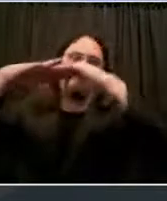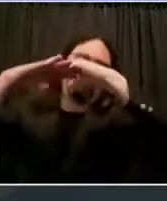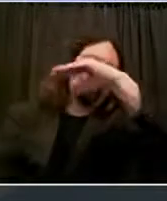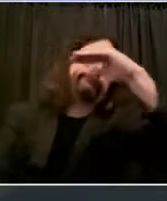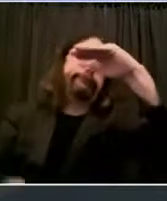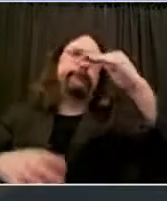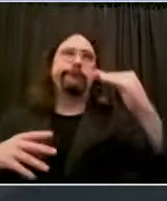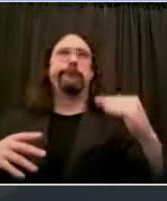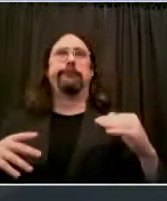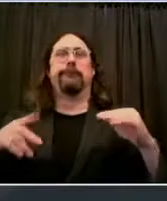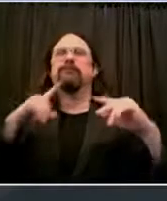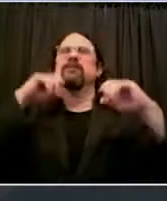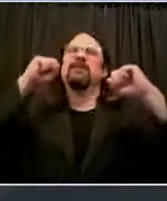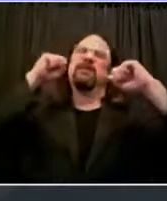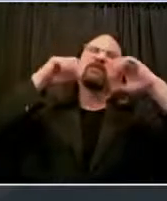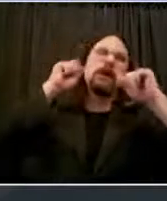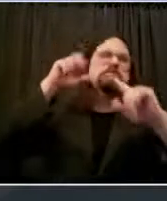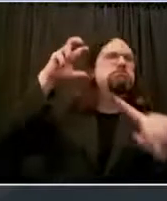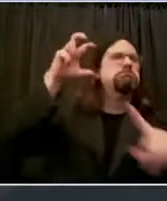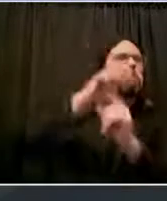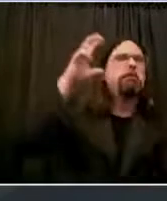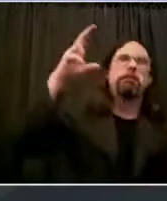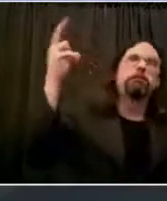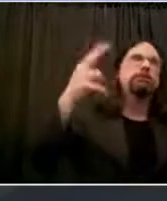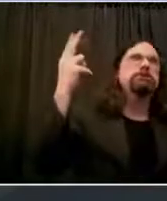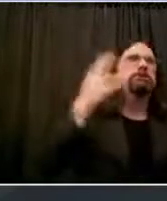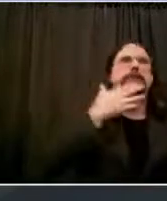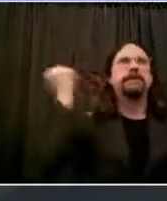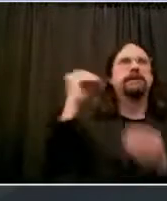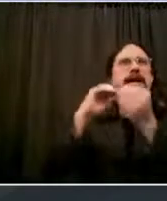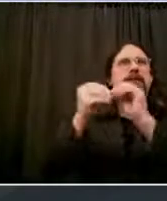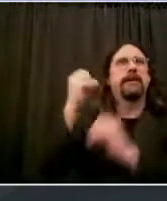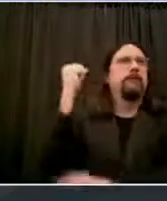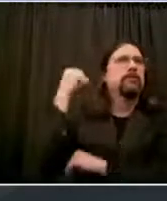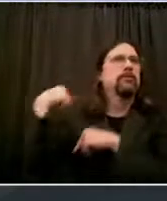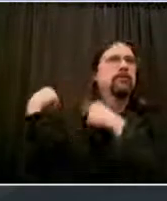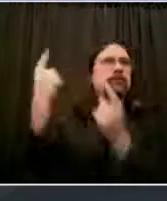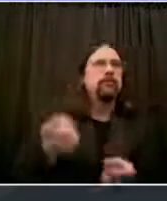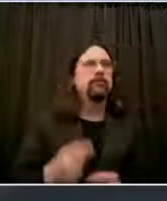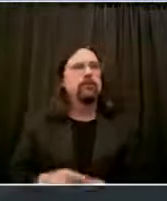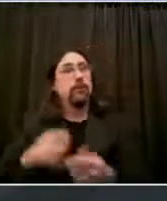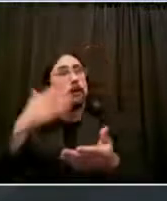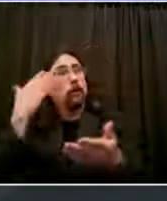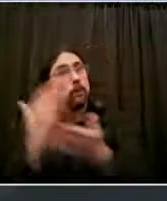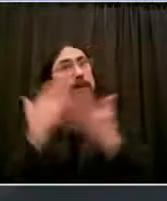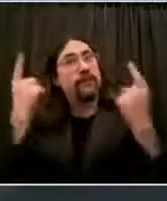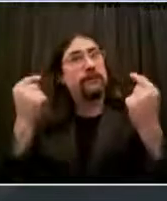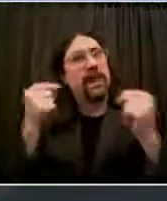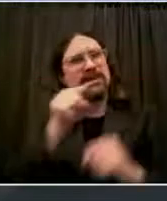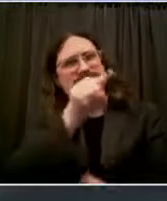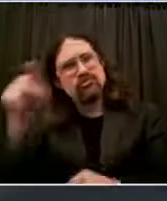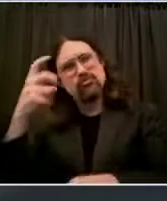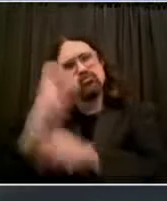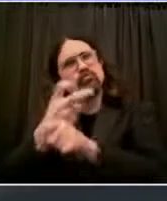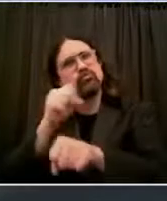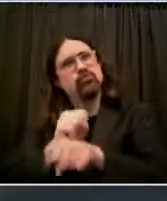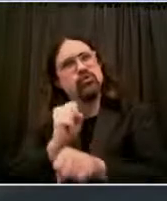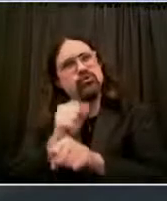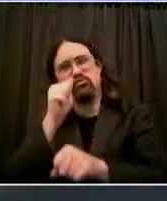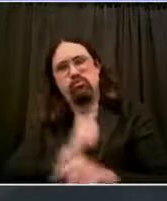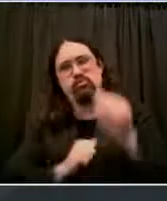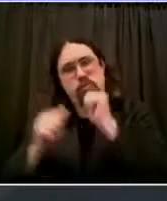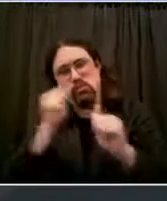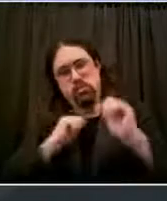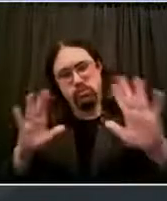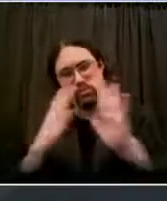all of you have achieved, all of you have done. Let's keep clinging to that progress. Let's build upon it. Let's beat back this disease.